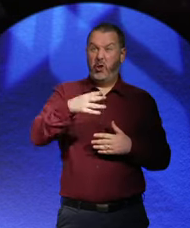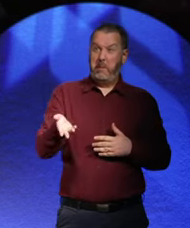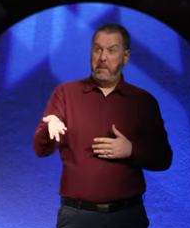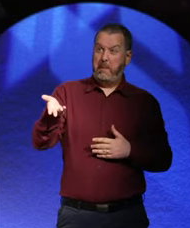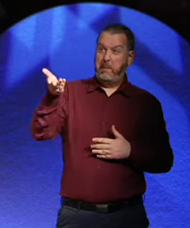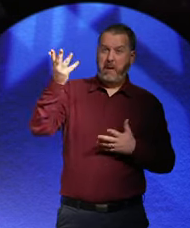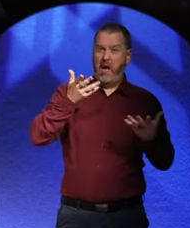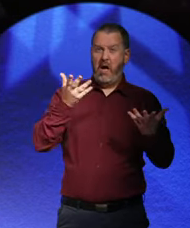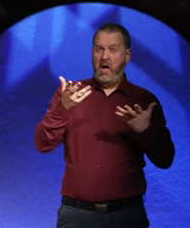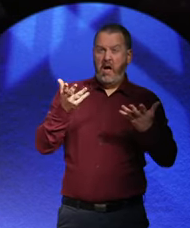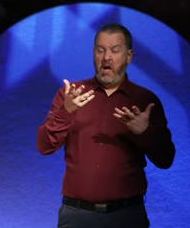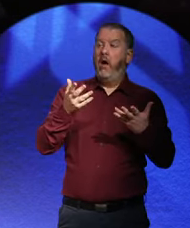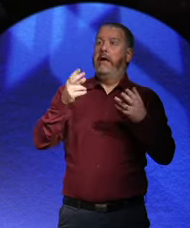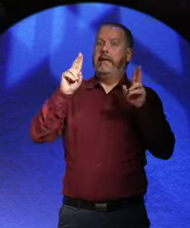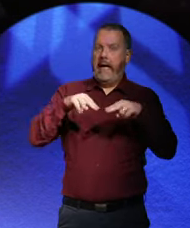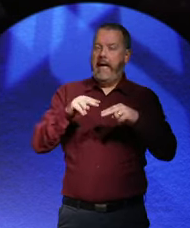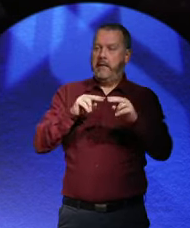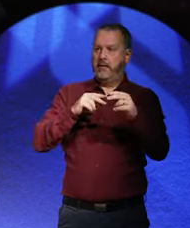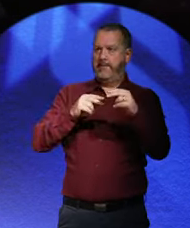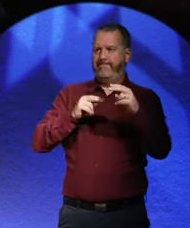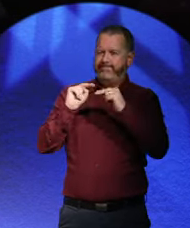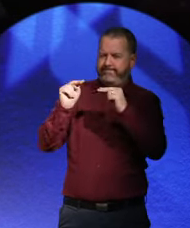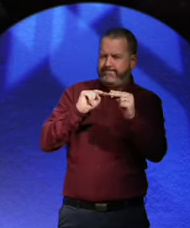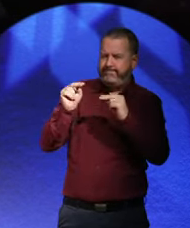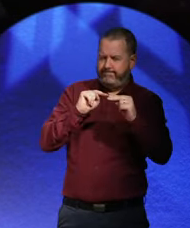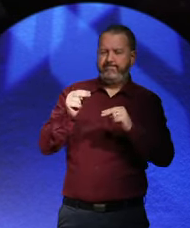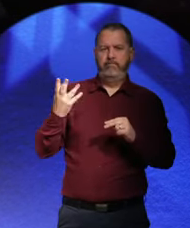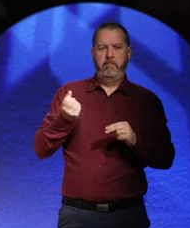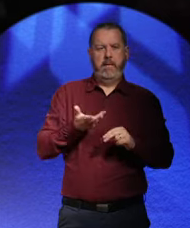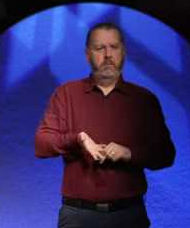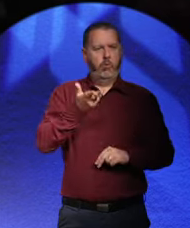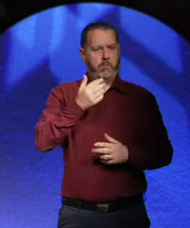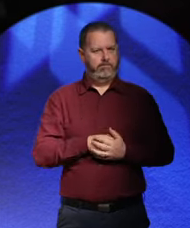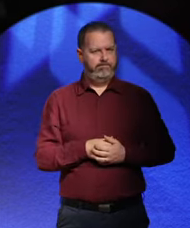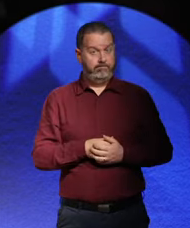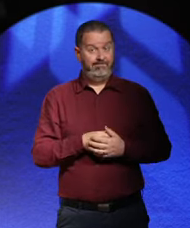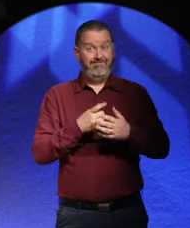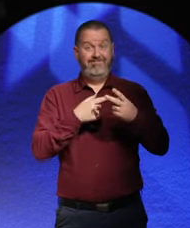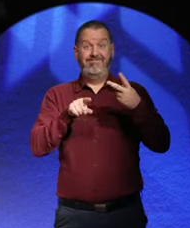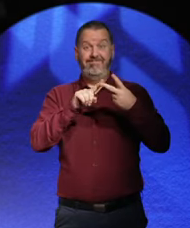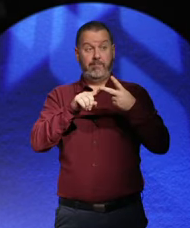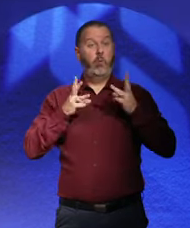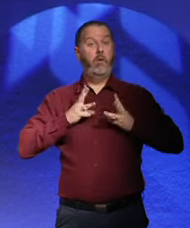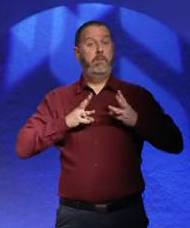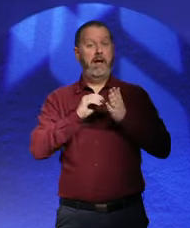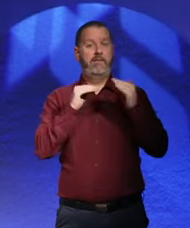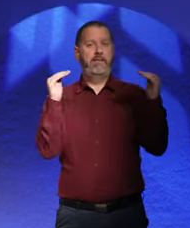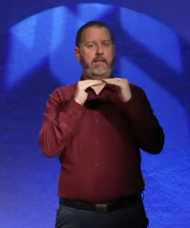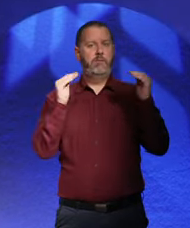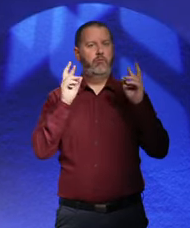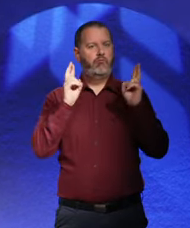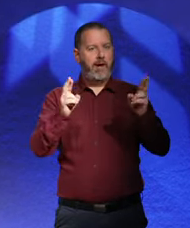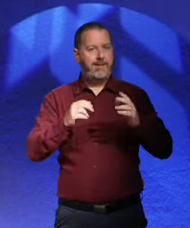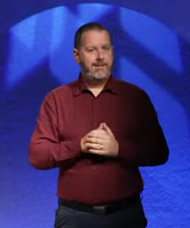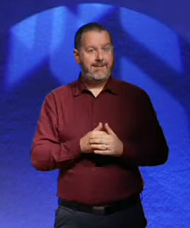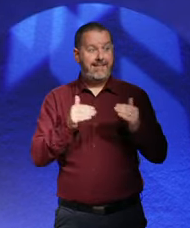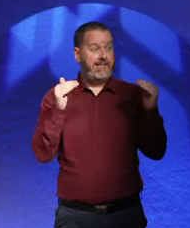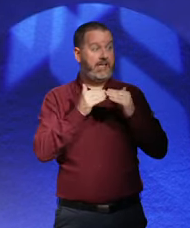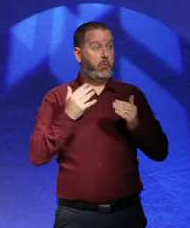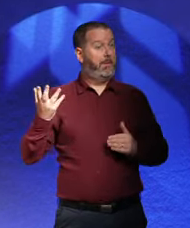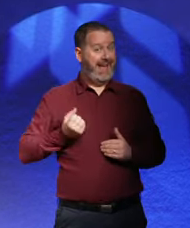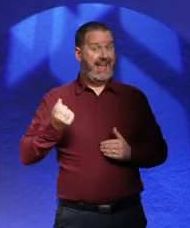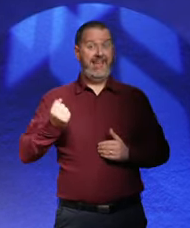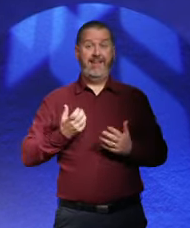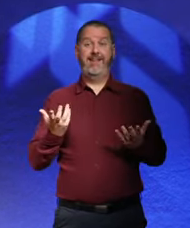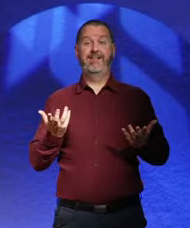And also, you know, there was... Women had equal rights. They had the right to equal pay as